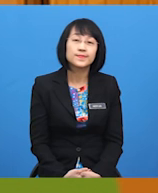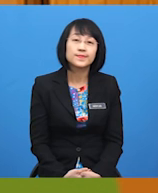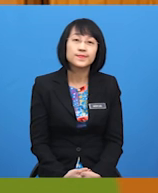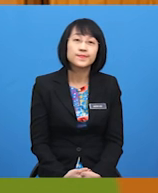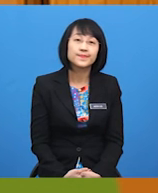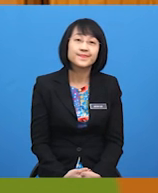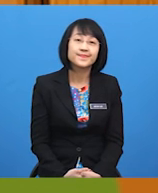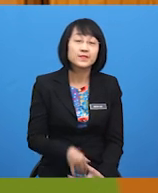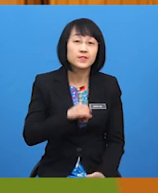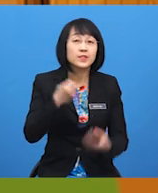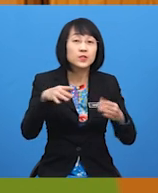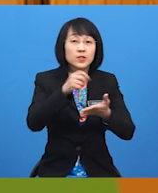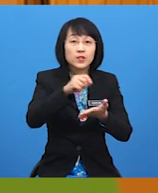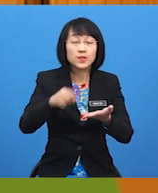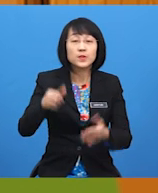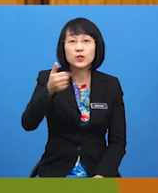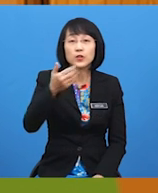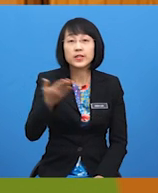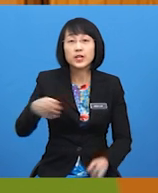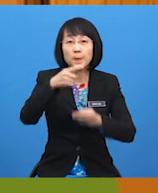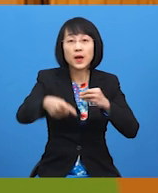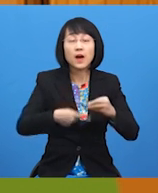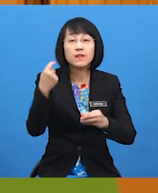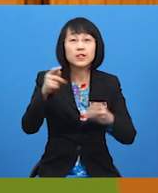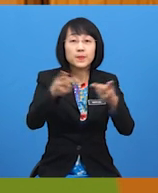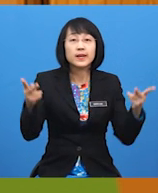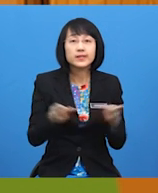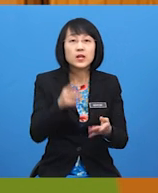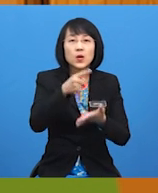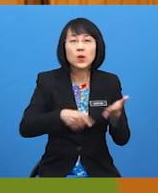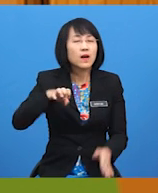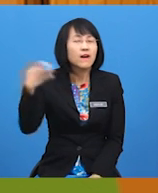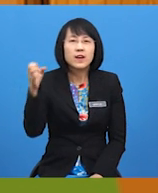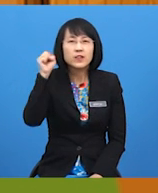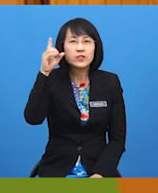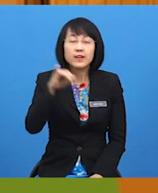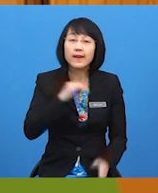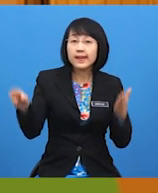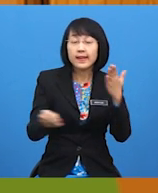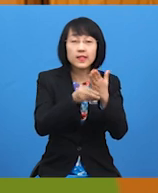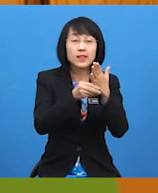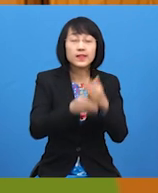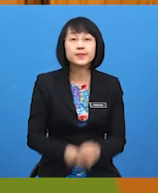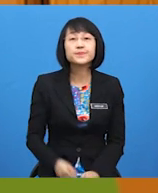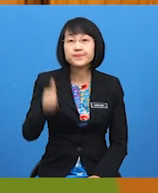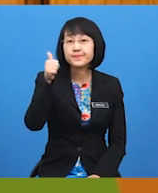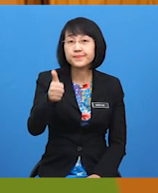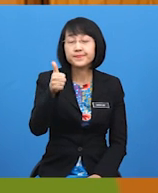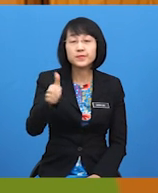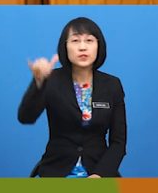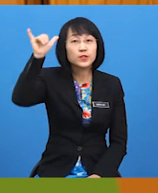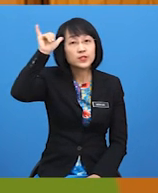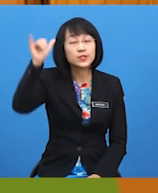I've written about good things about the place. What else should I add? Good,